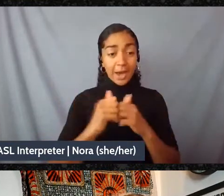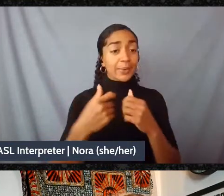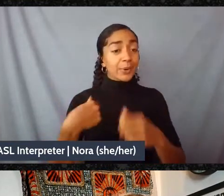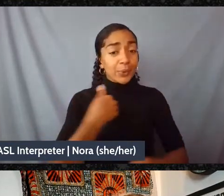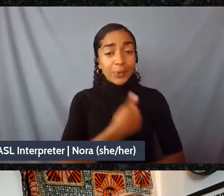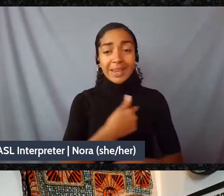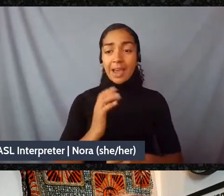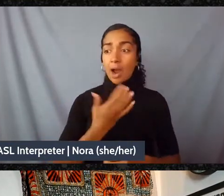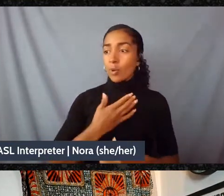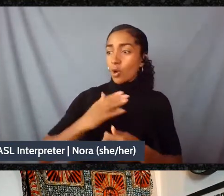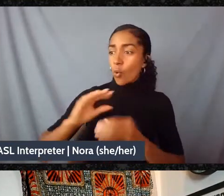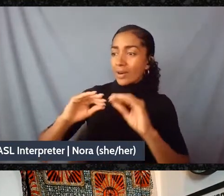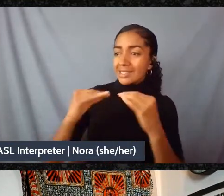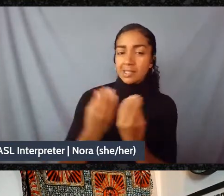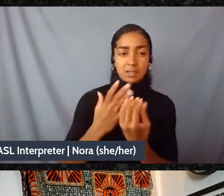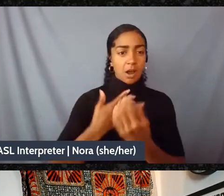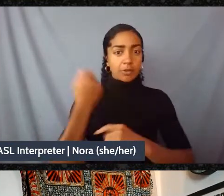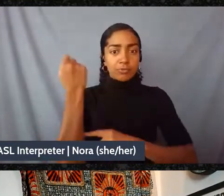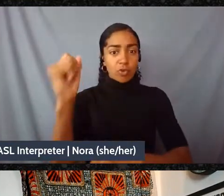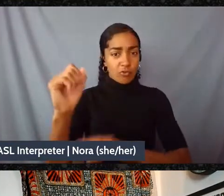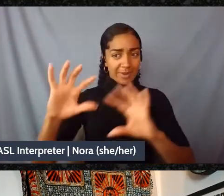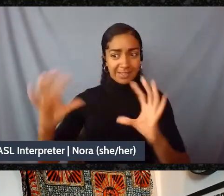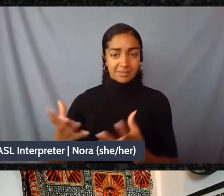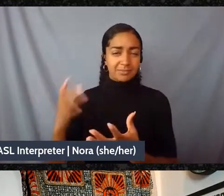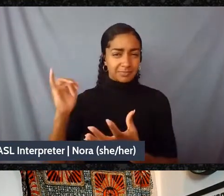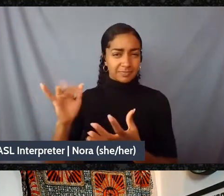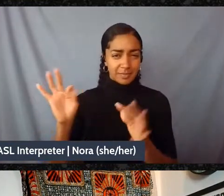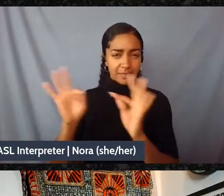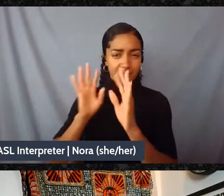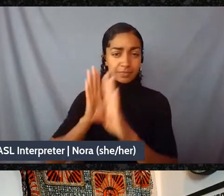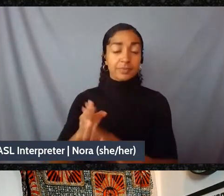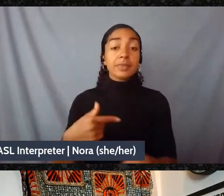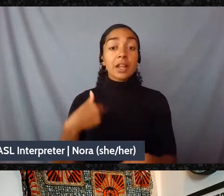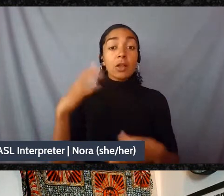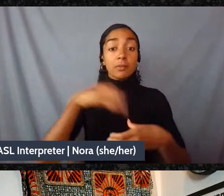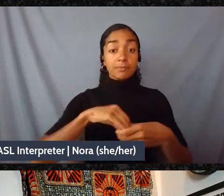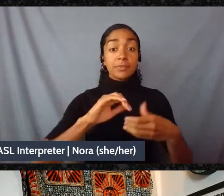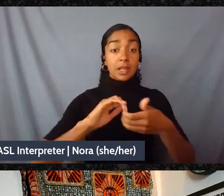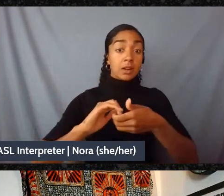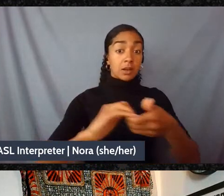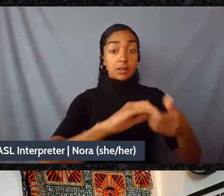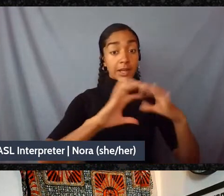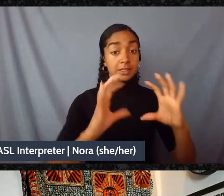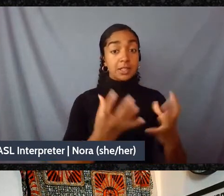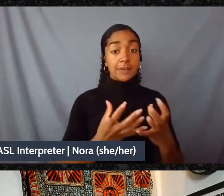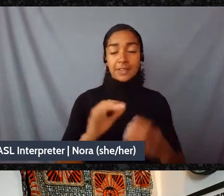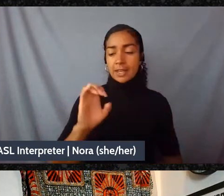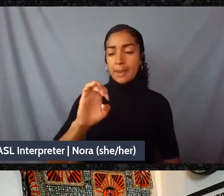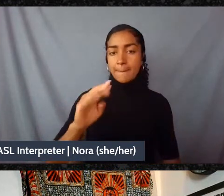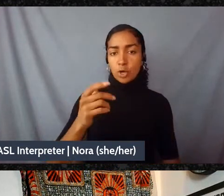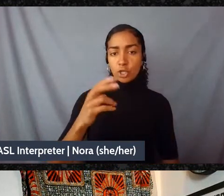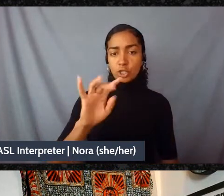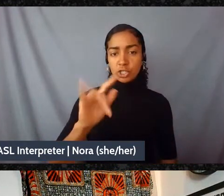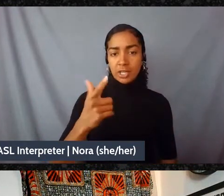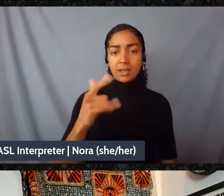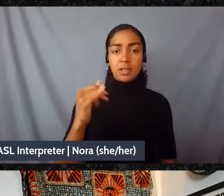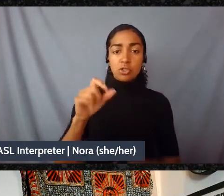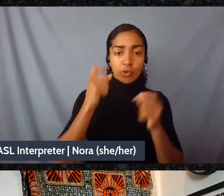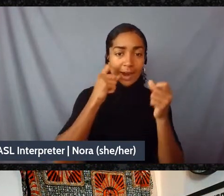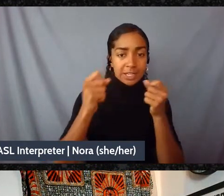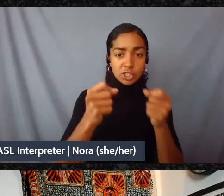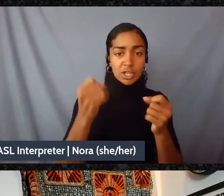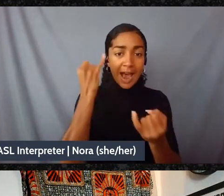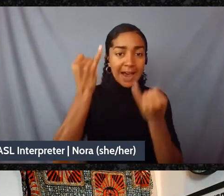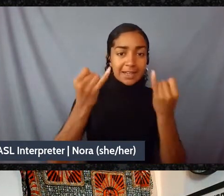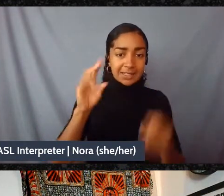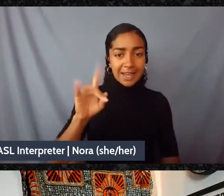I'll just share a couple more things. I work inside of a collective, the Emergent Strategy Ideation Institute and we're all about figuring out like how